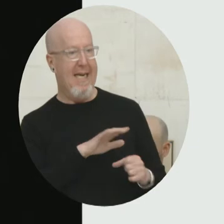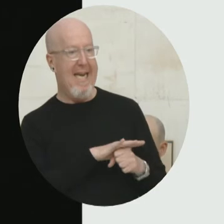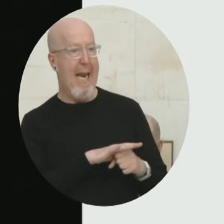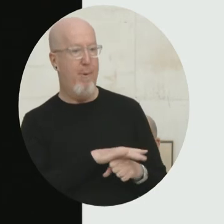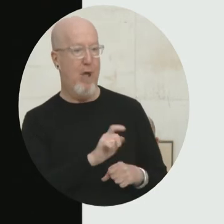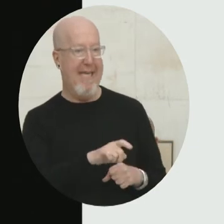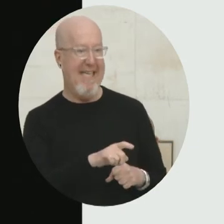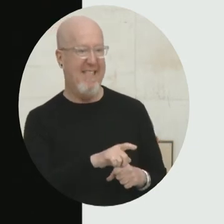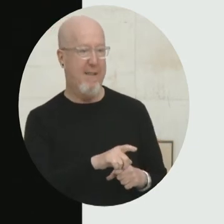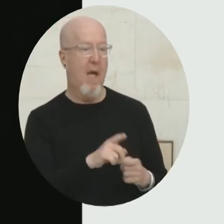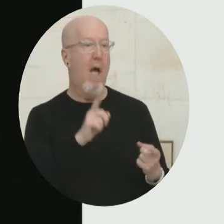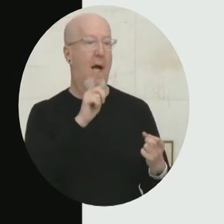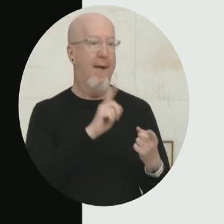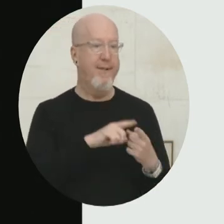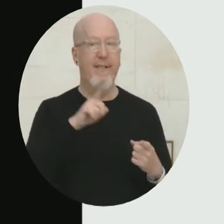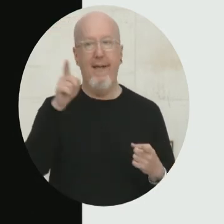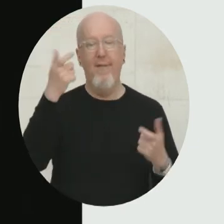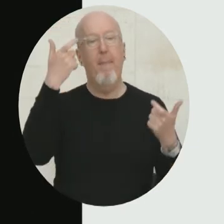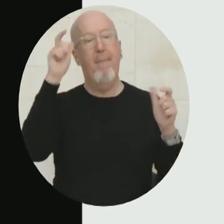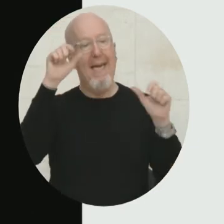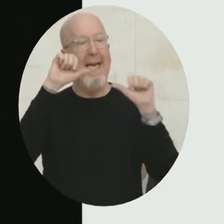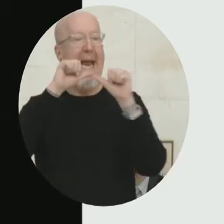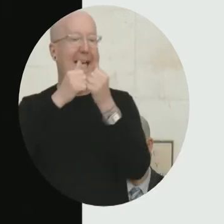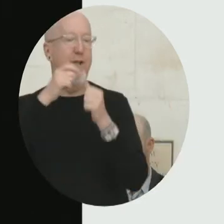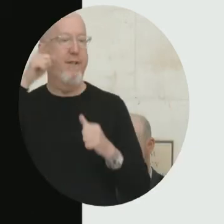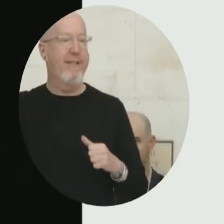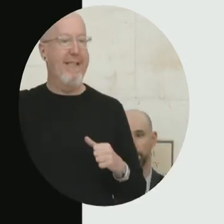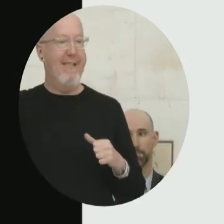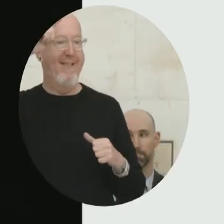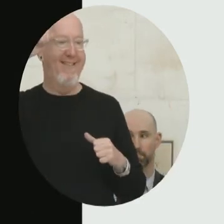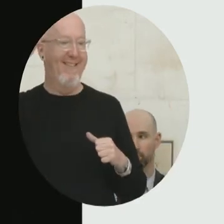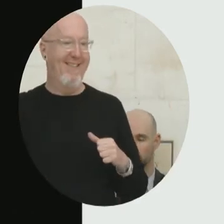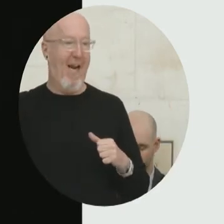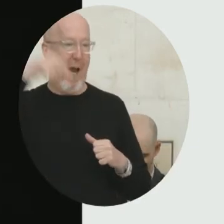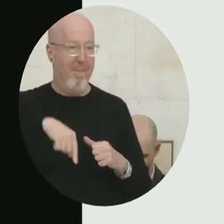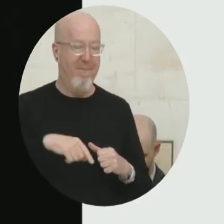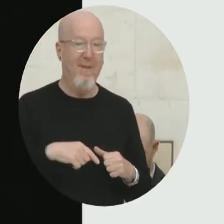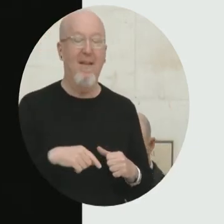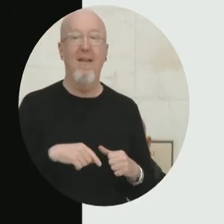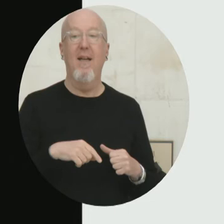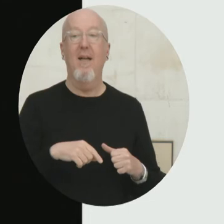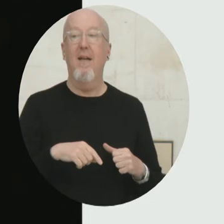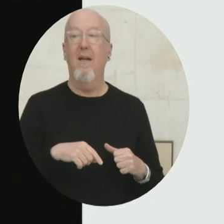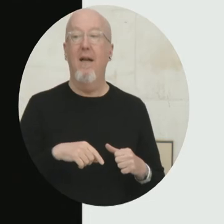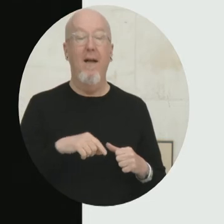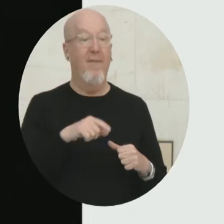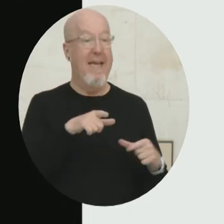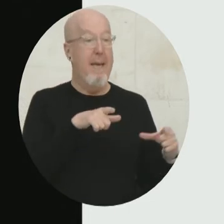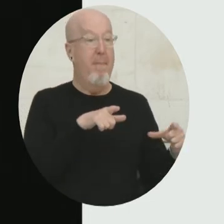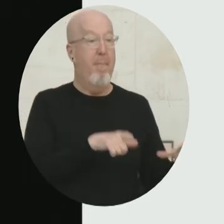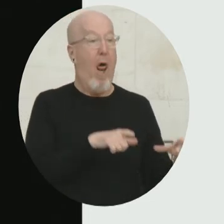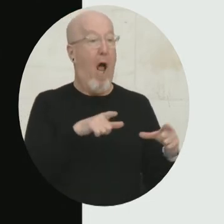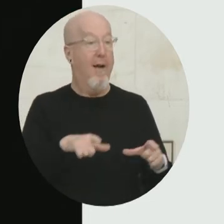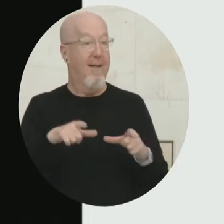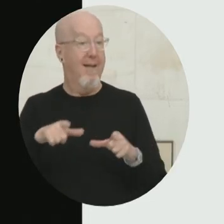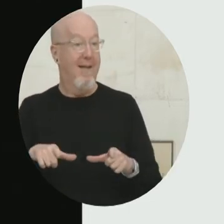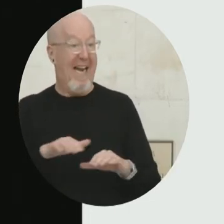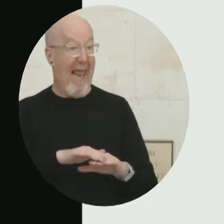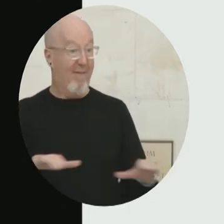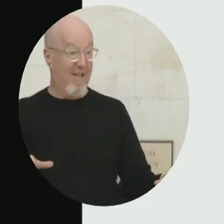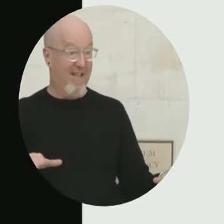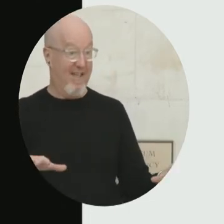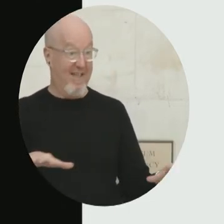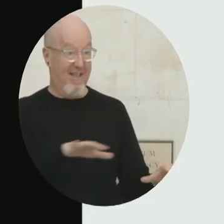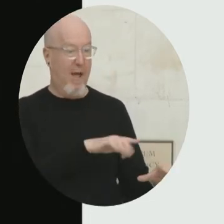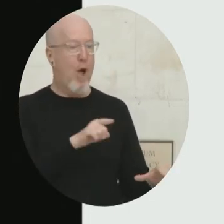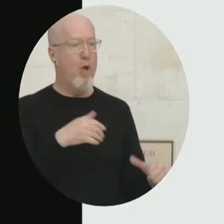official big response agencies arrive, right? Meanwhile, out in the block level, we now have our block champions